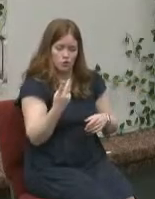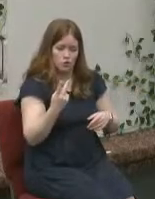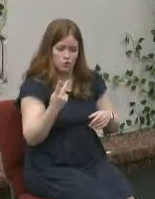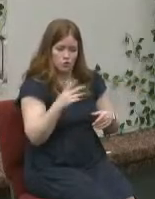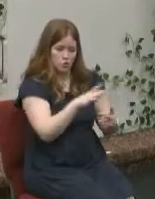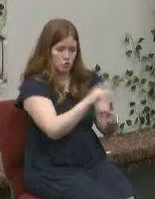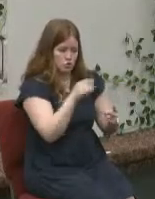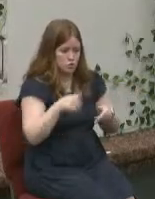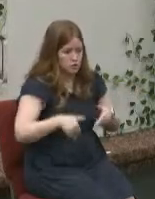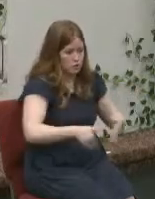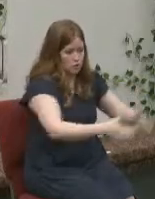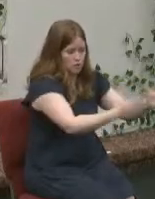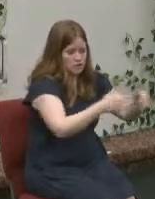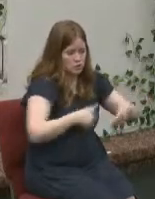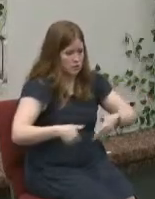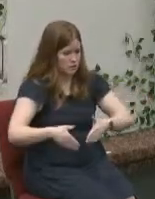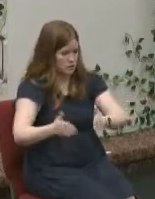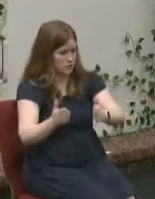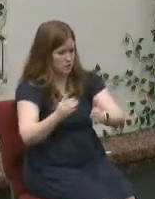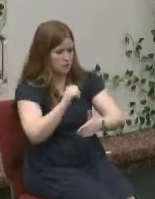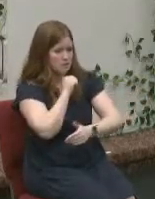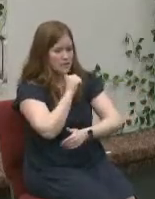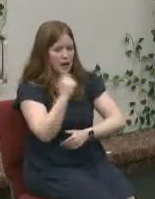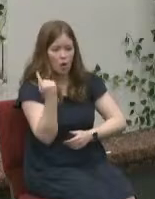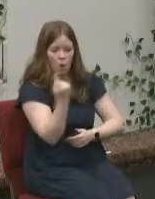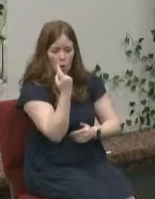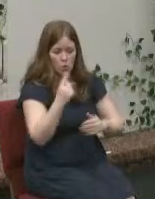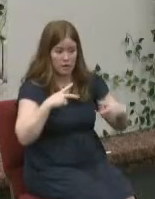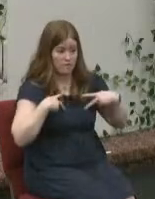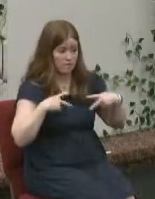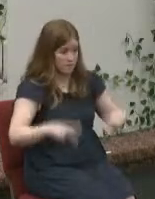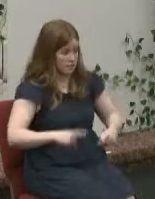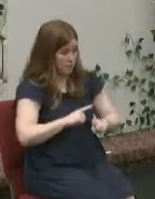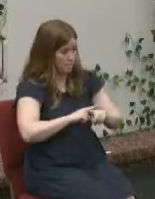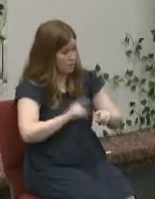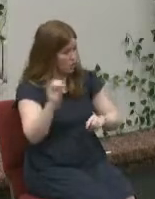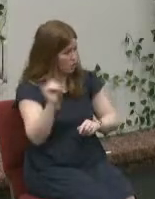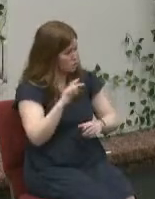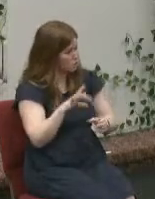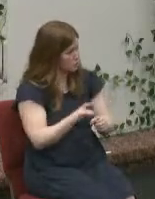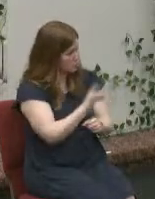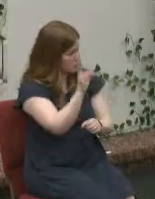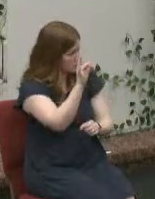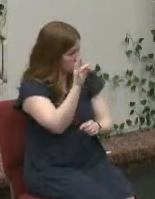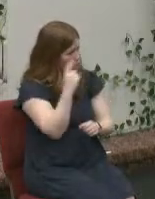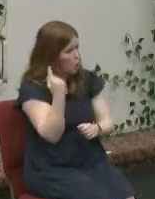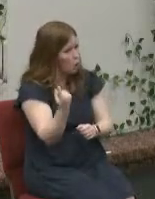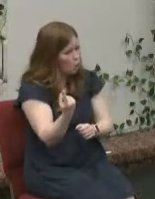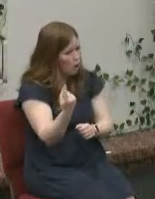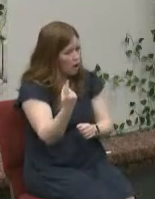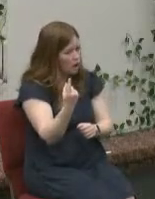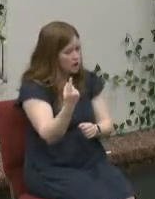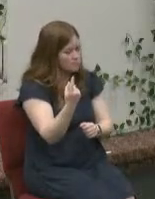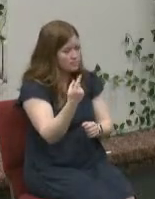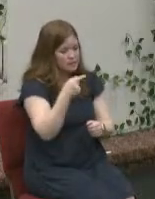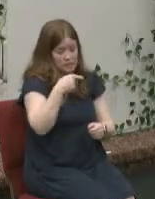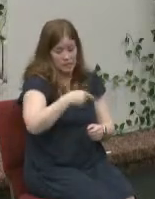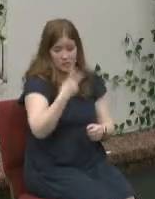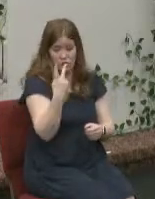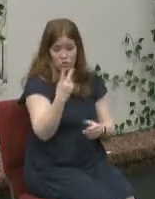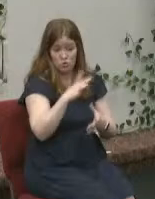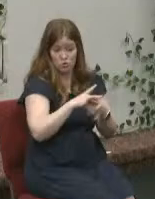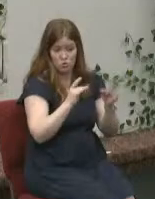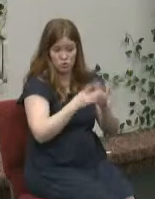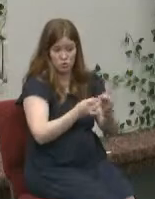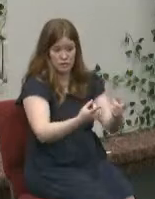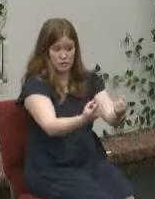not only physically but spiritually see one of these two stories comes to us